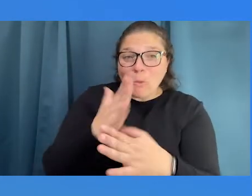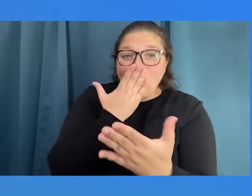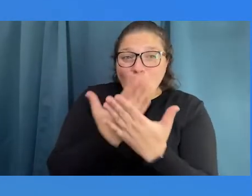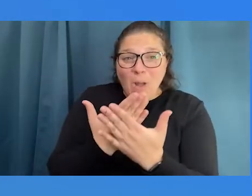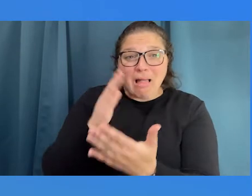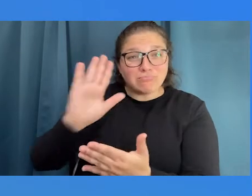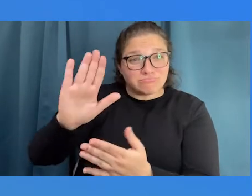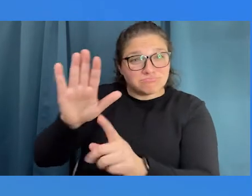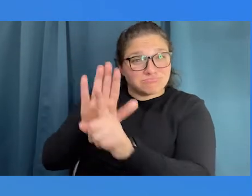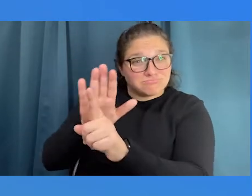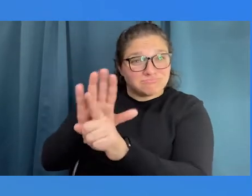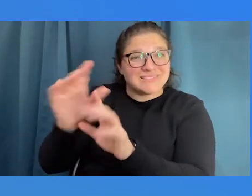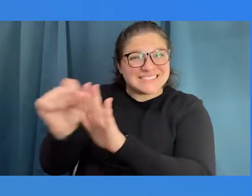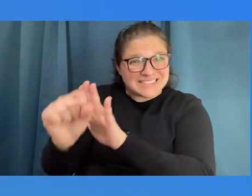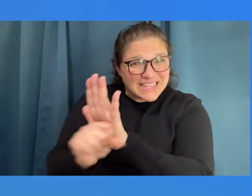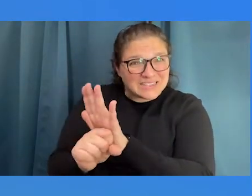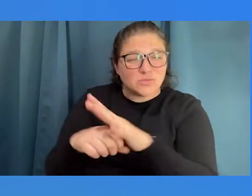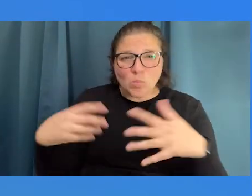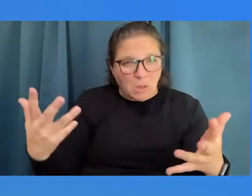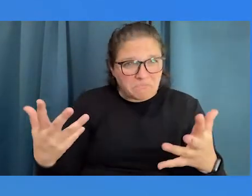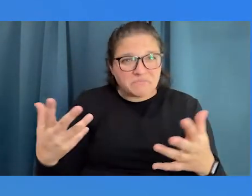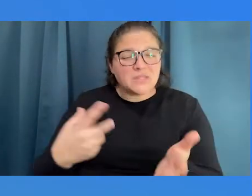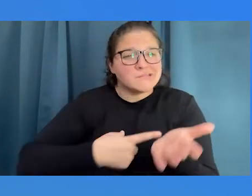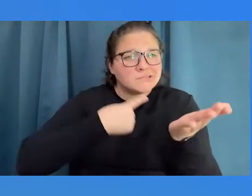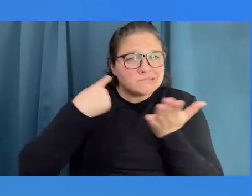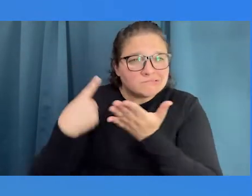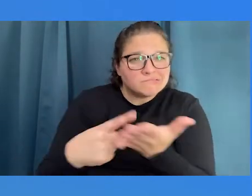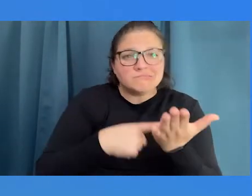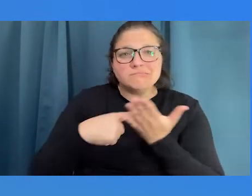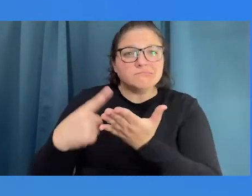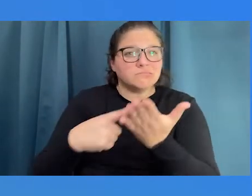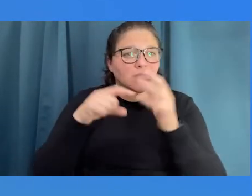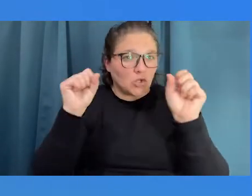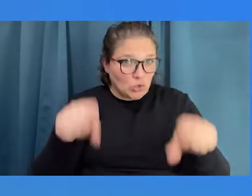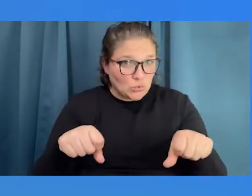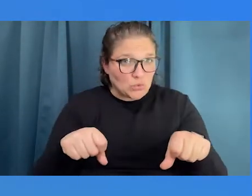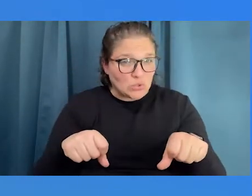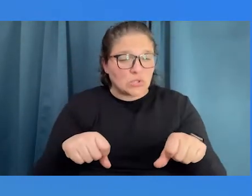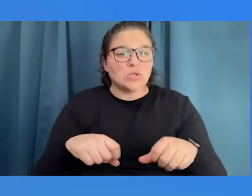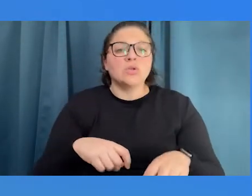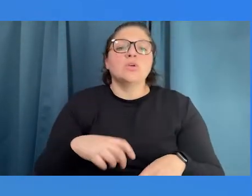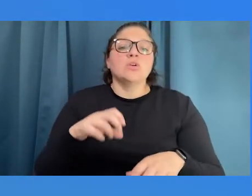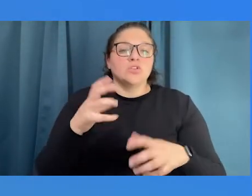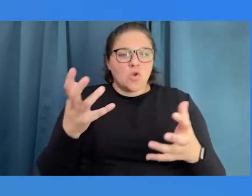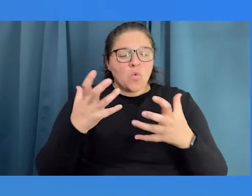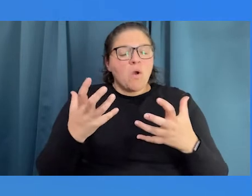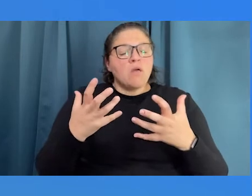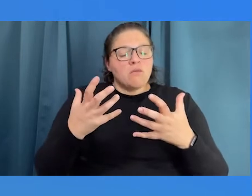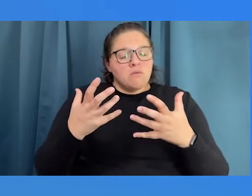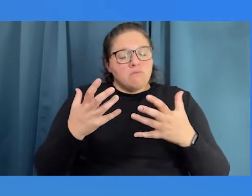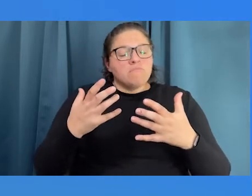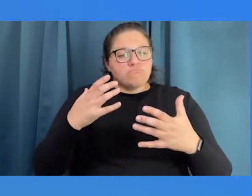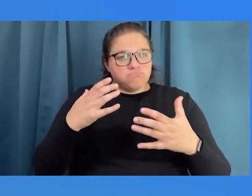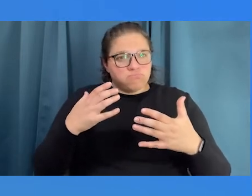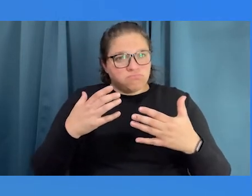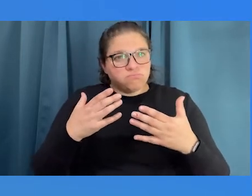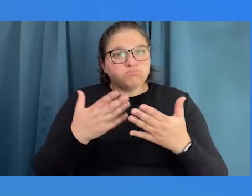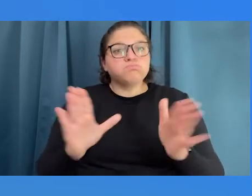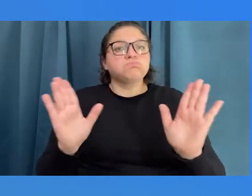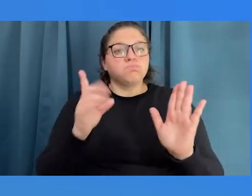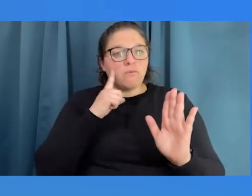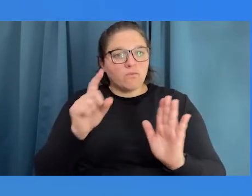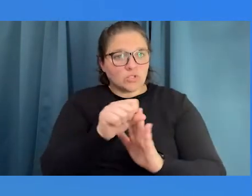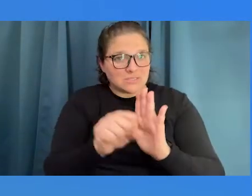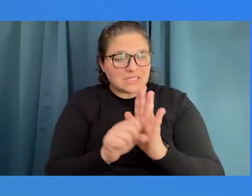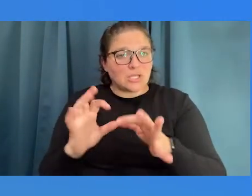well within their respective states. And so we felt that that was important. So we wanted to keep it inclusive to state